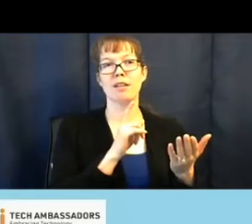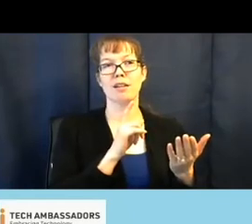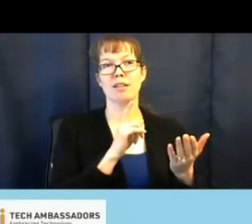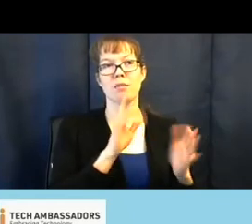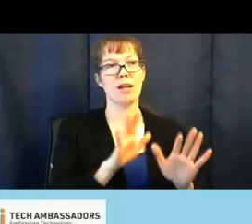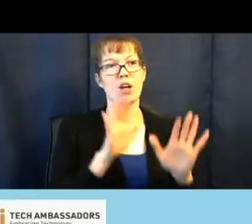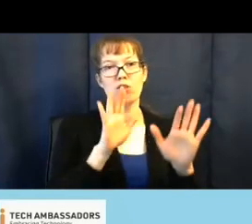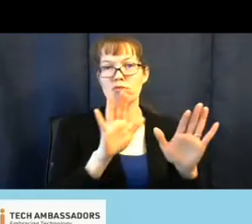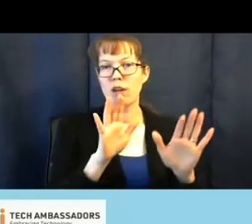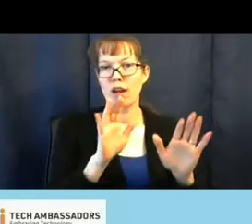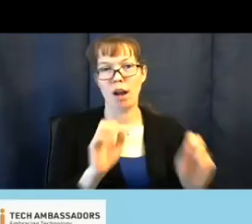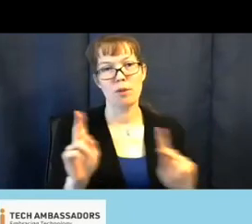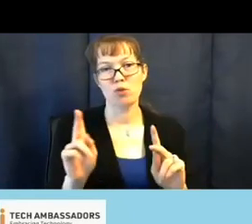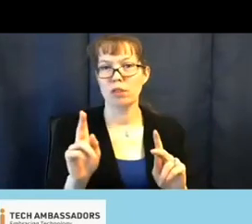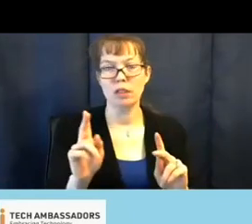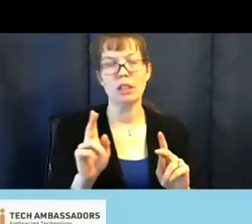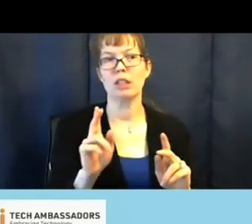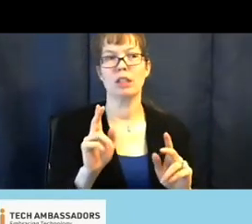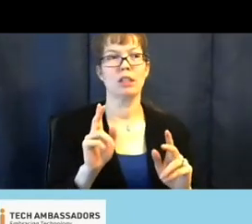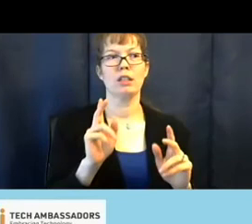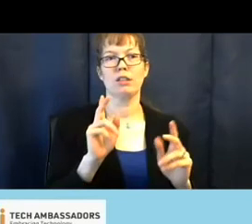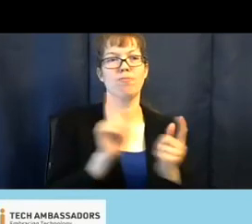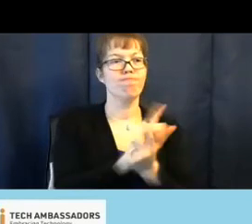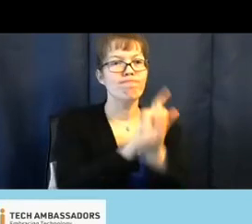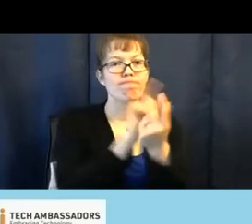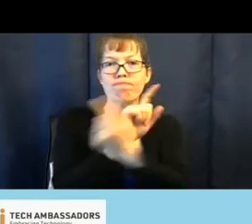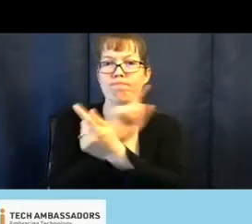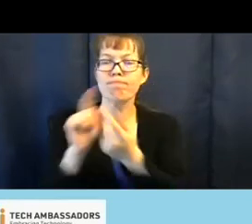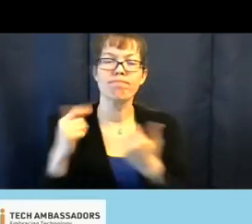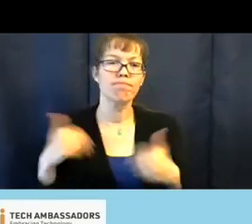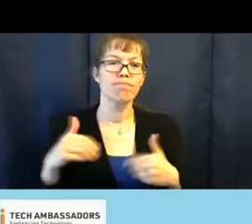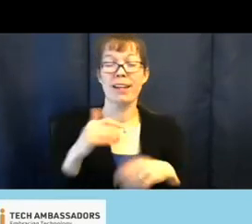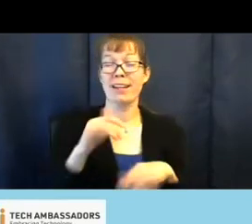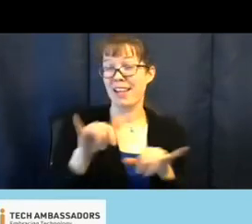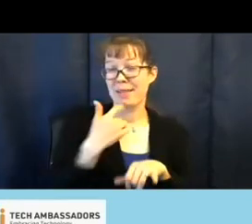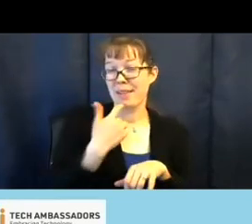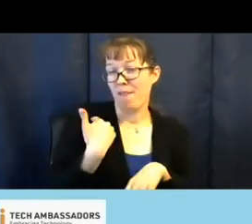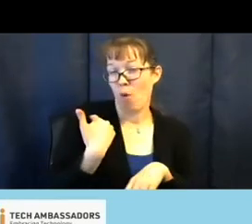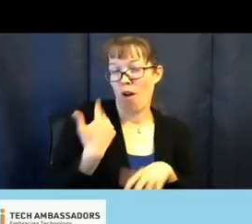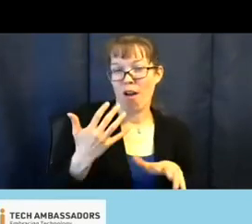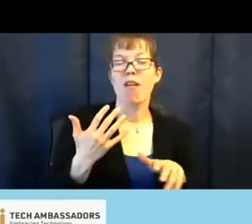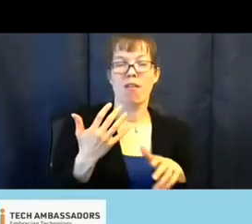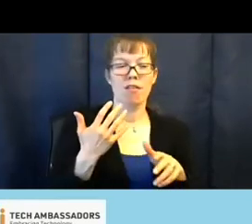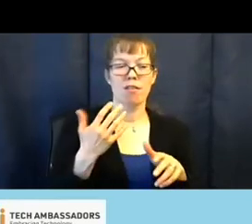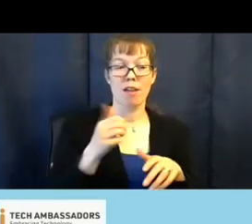a great opportunity to meet, like I said earlier, other people